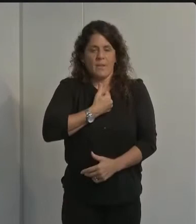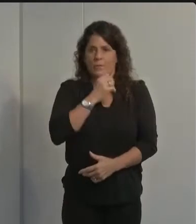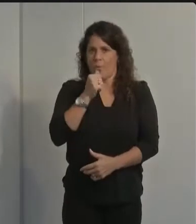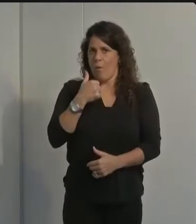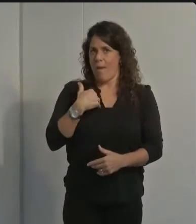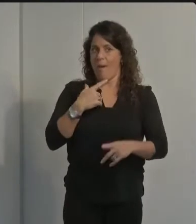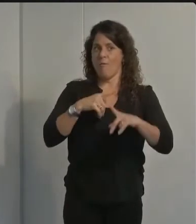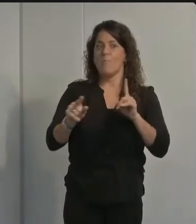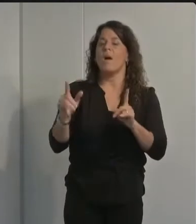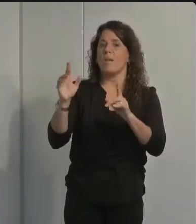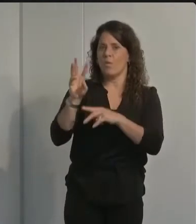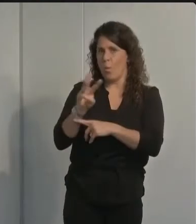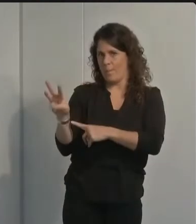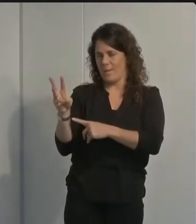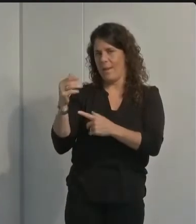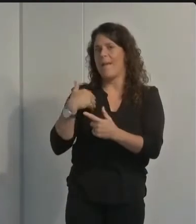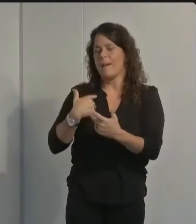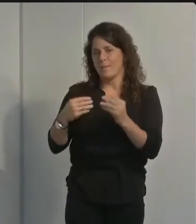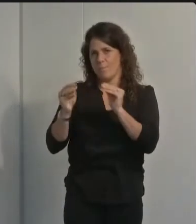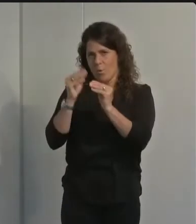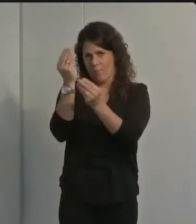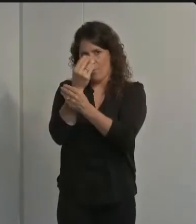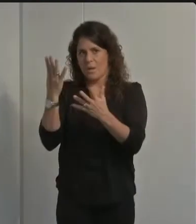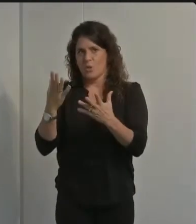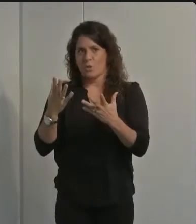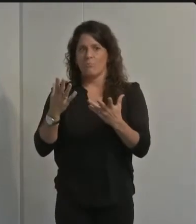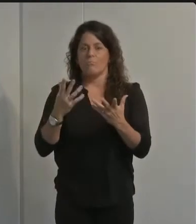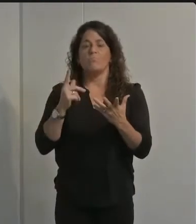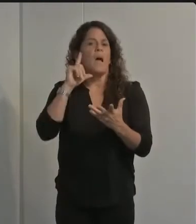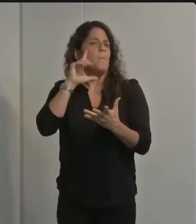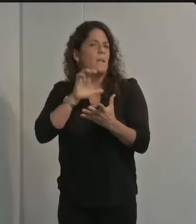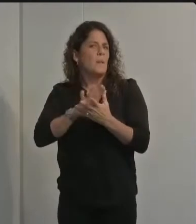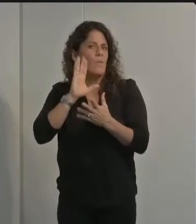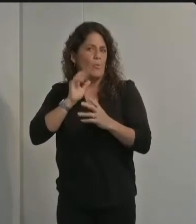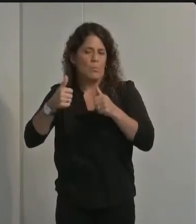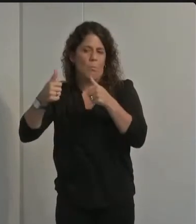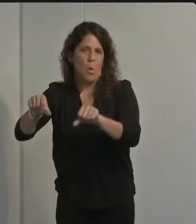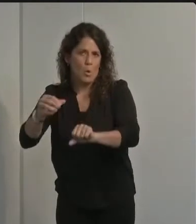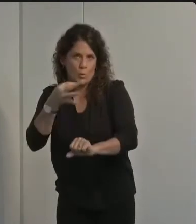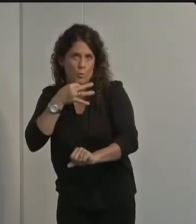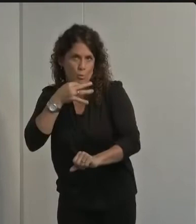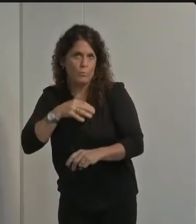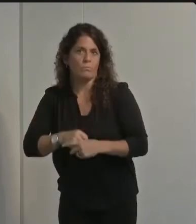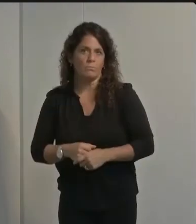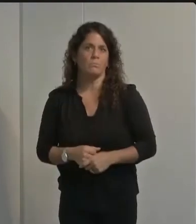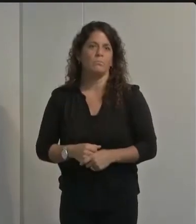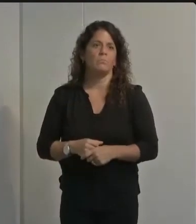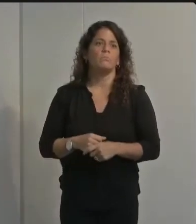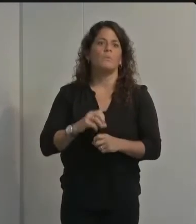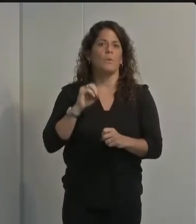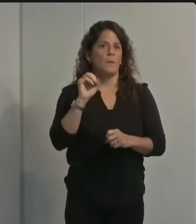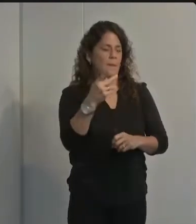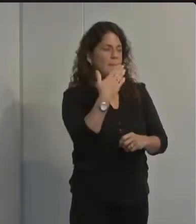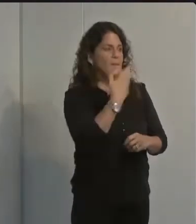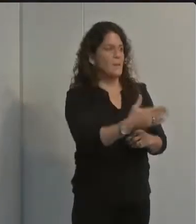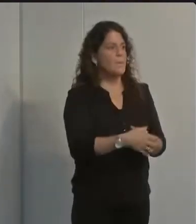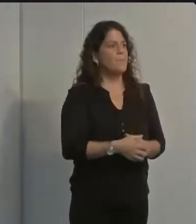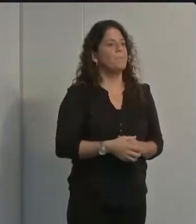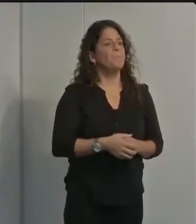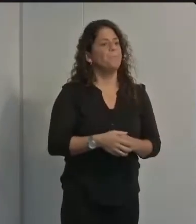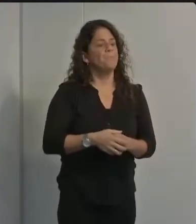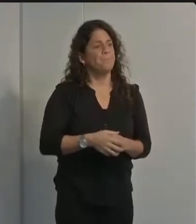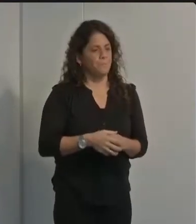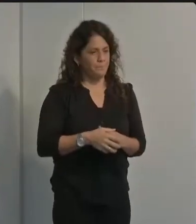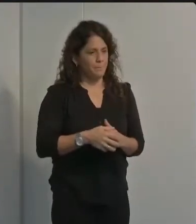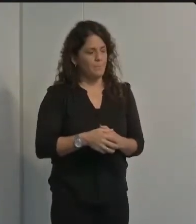delayed and we did have a bit of a snag today it should be up shortly though okay thank you thank you miss place